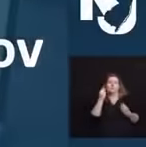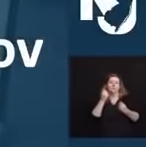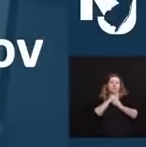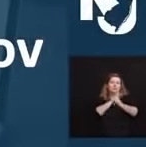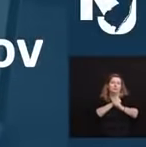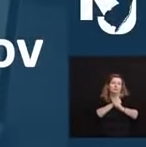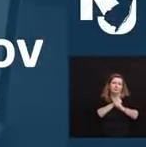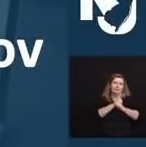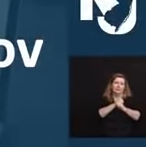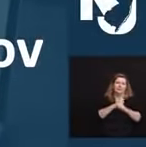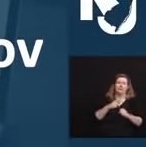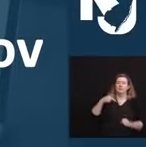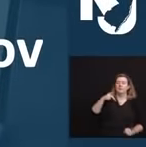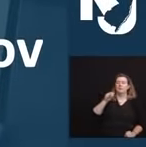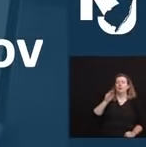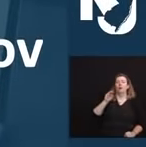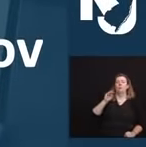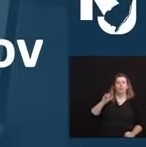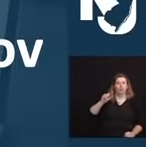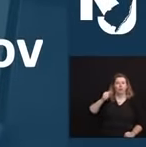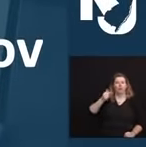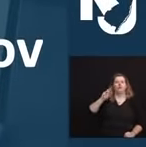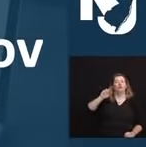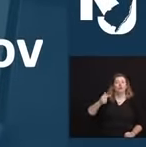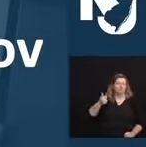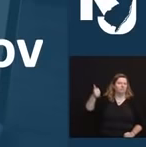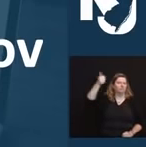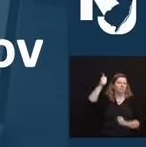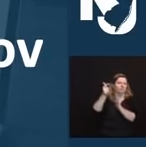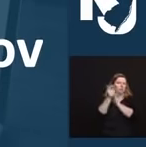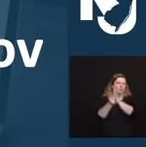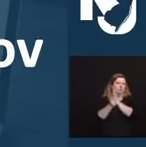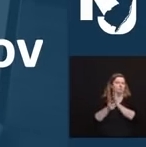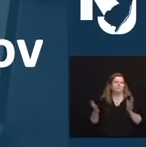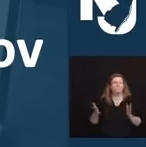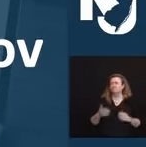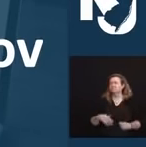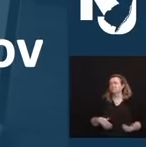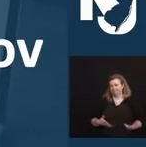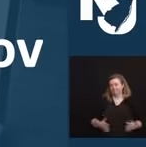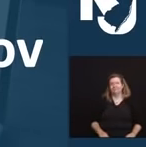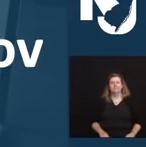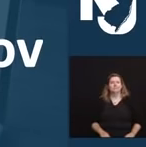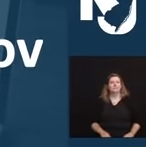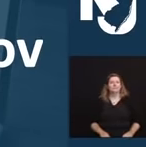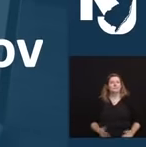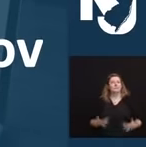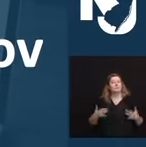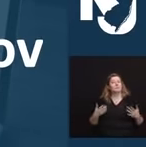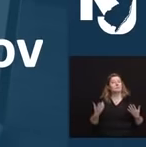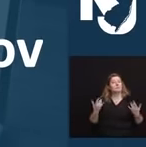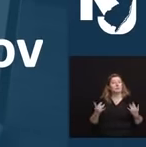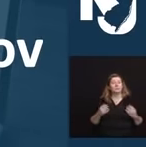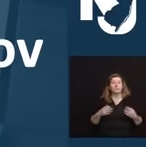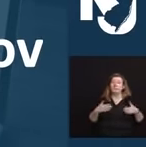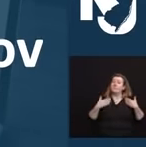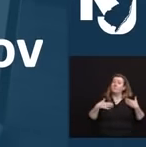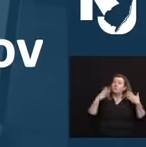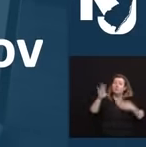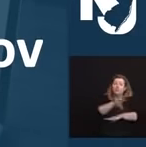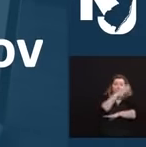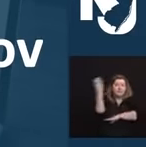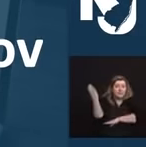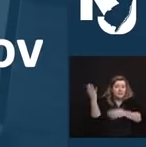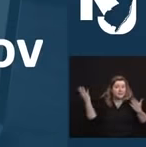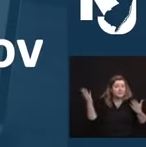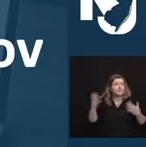time being together before Christmas. So I once again want to wish everyone a Merry Christmas, obviously, but urge everyone to please to